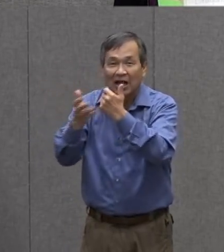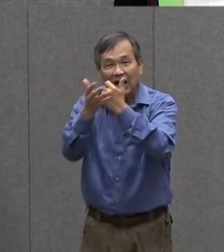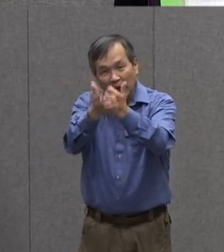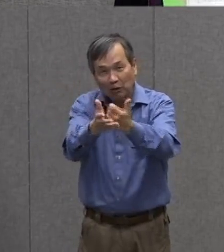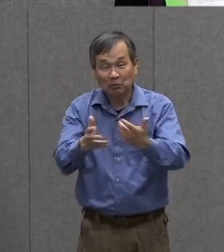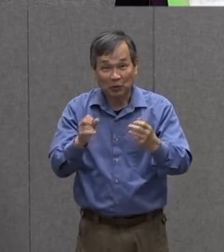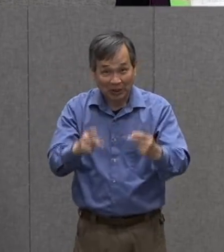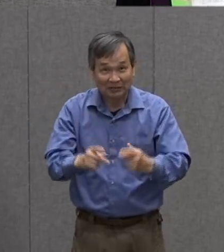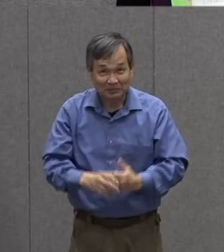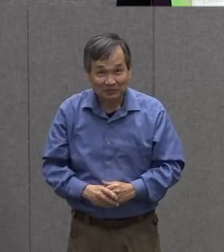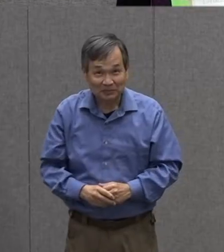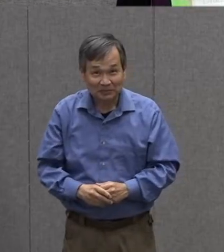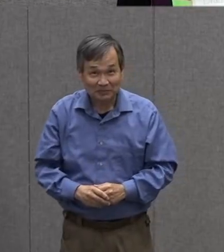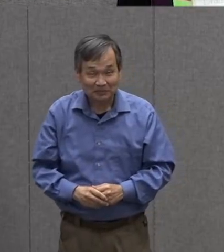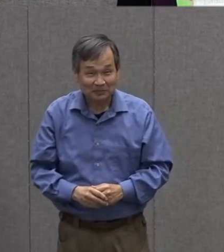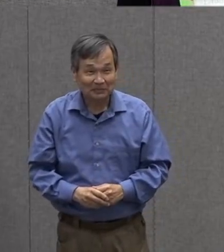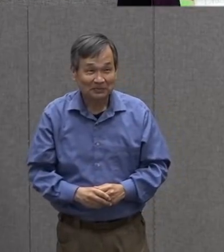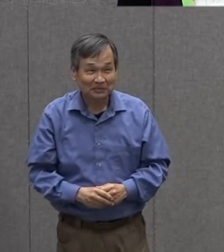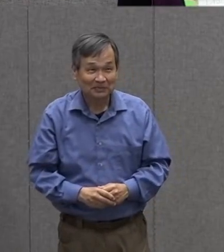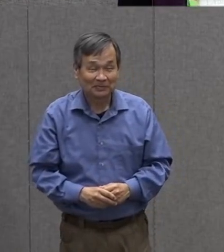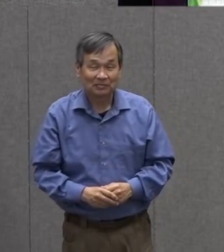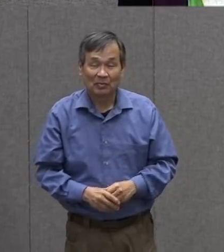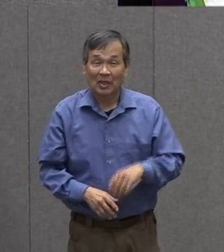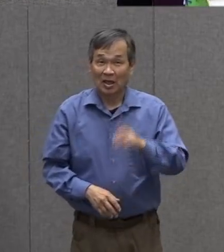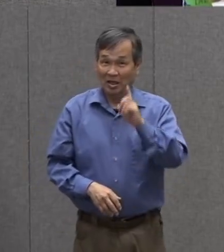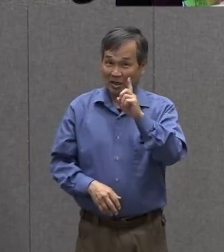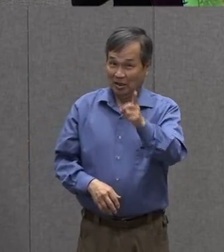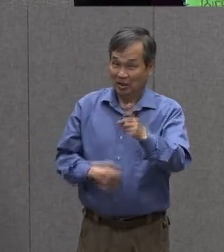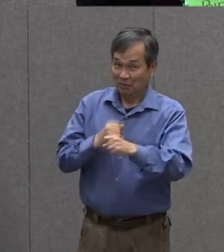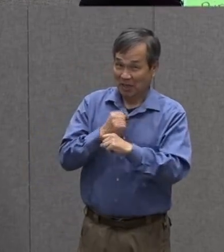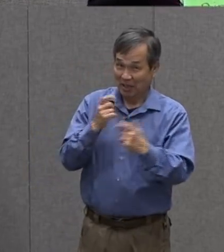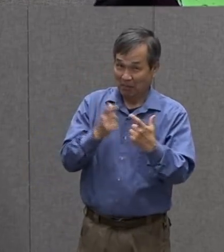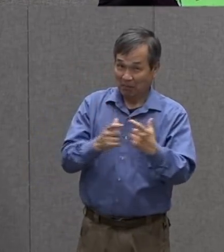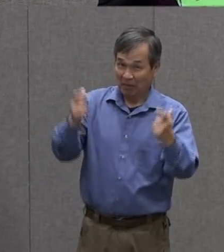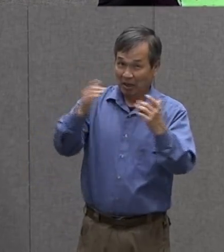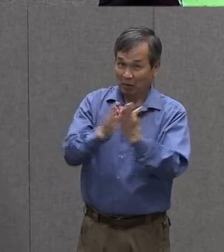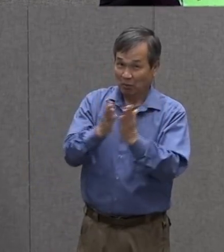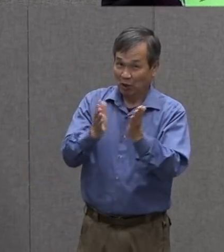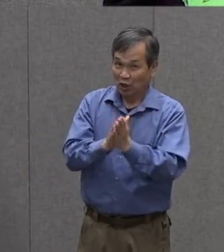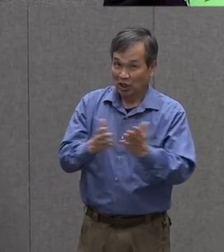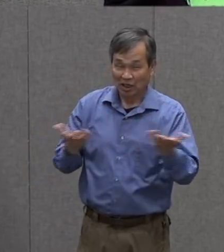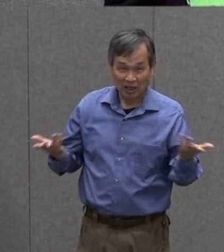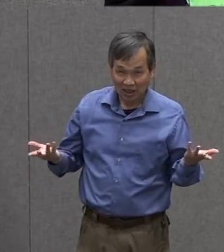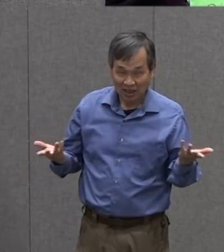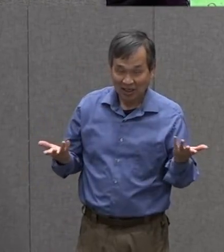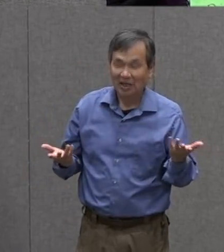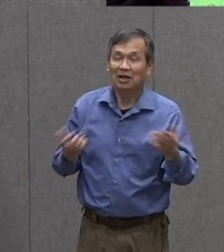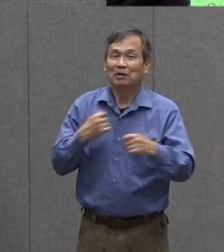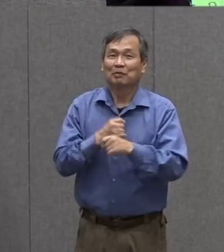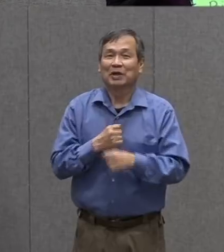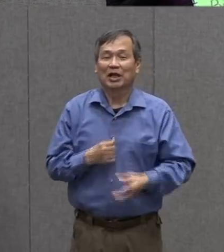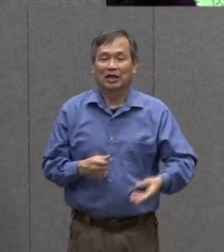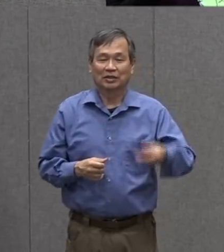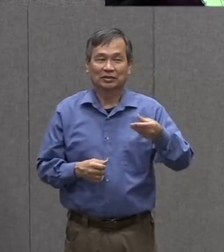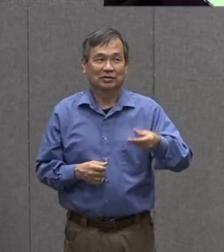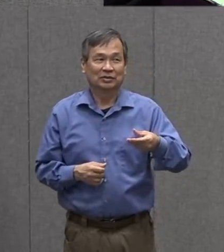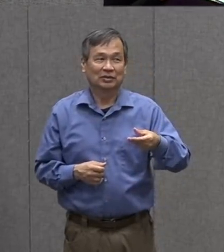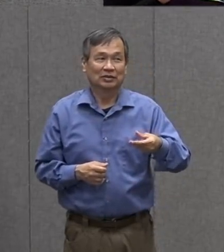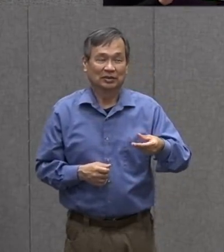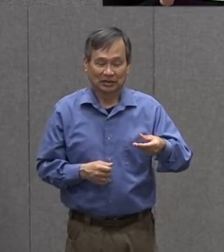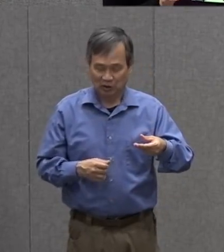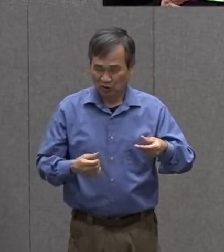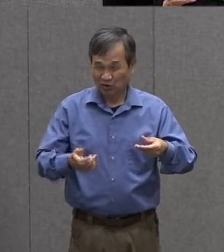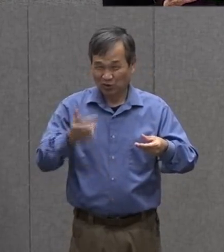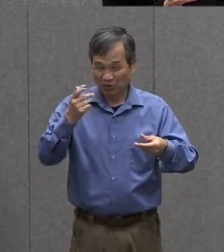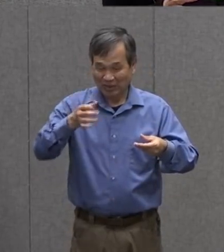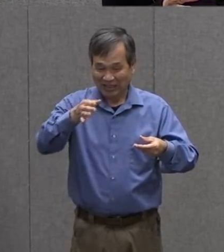more of these books you can make a bigger book just by poking holes through those